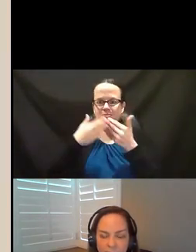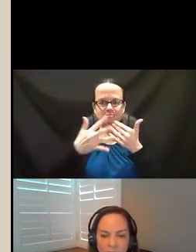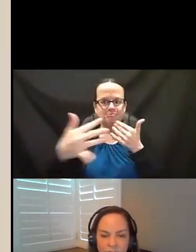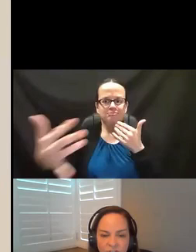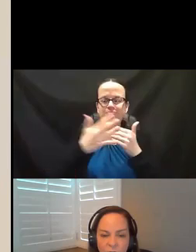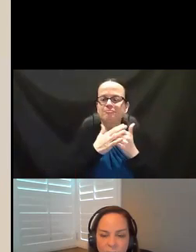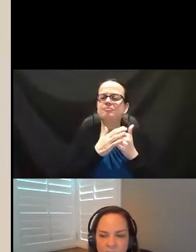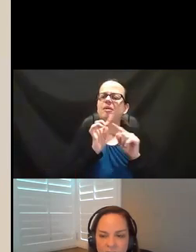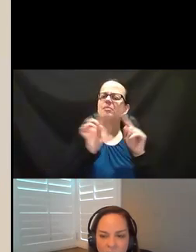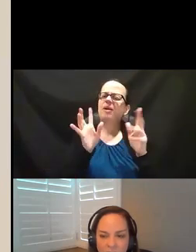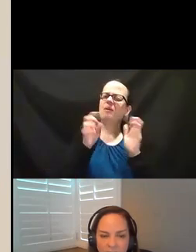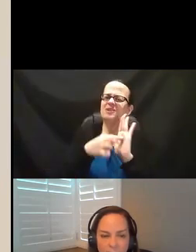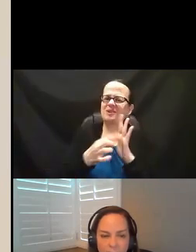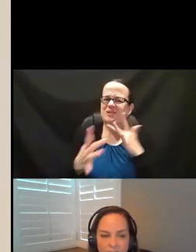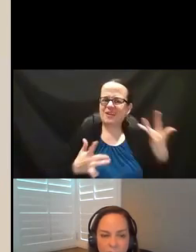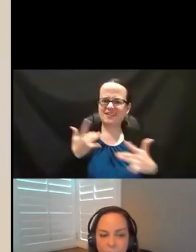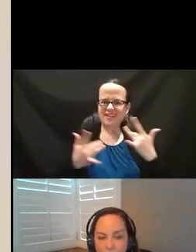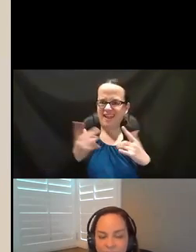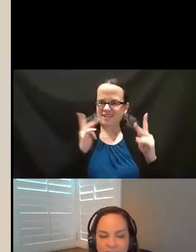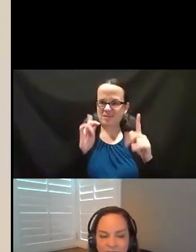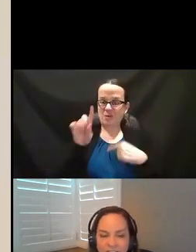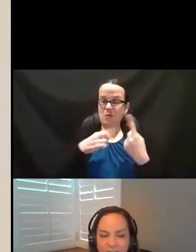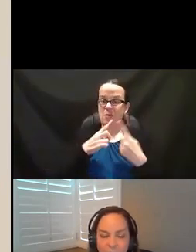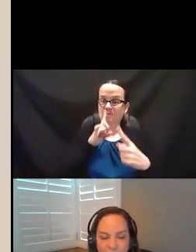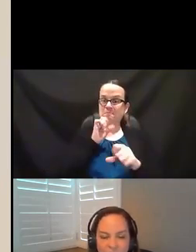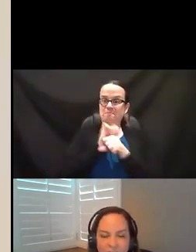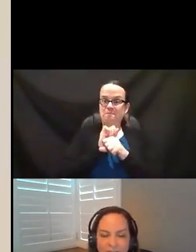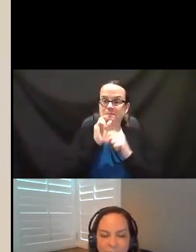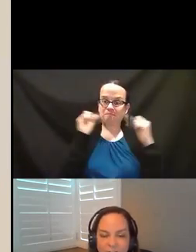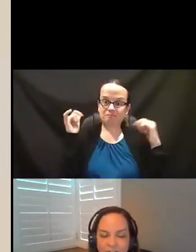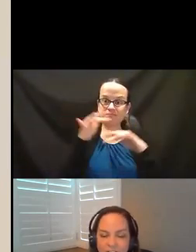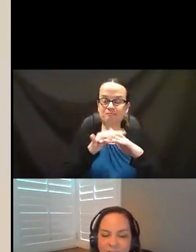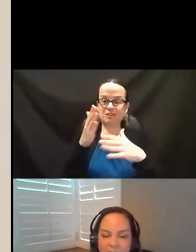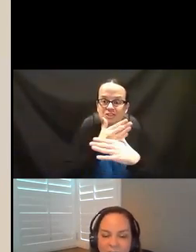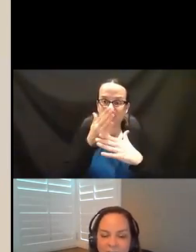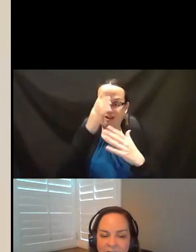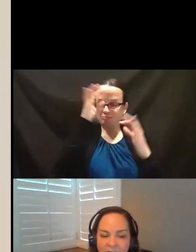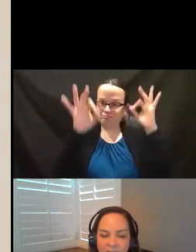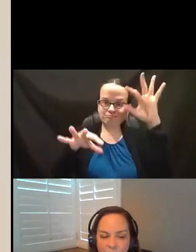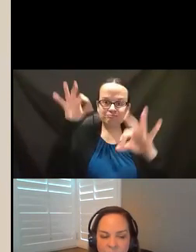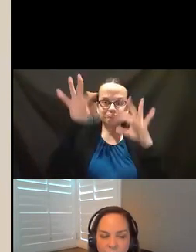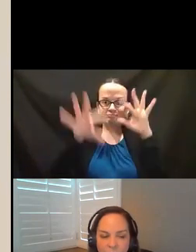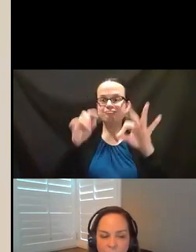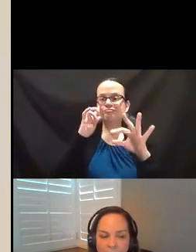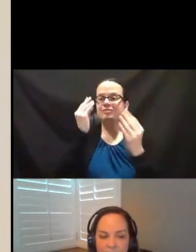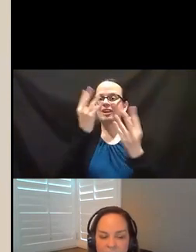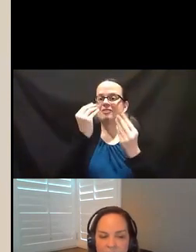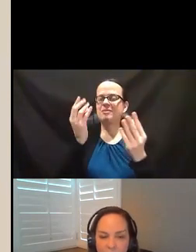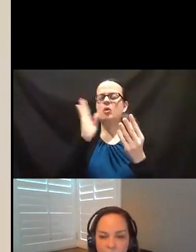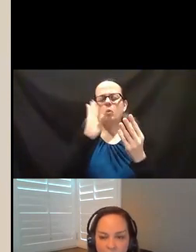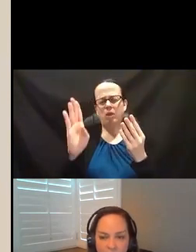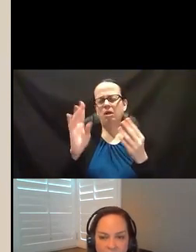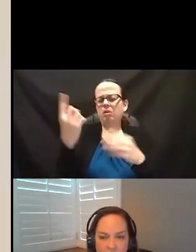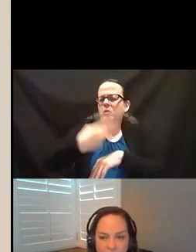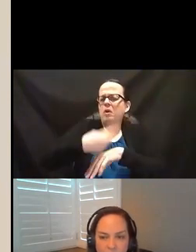But I wanted to show you how excited everybody was when we were face-to-face and we were sharing information. And of course, we will go back to this,